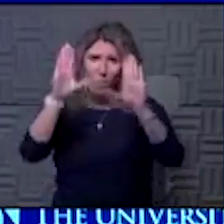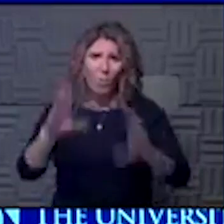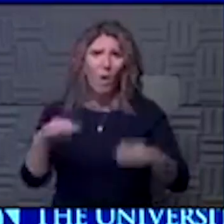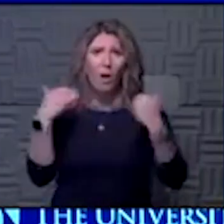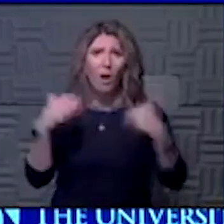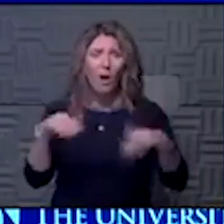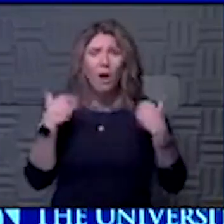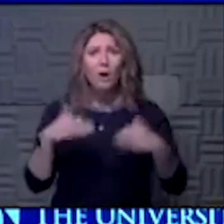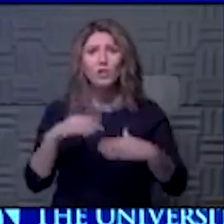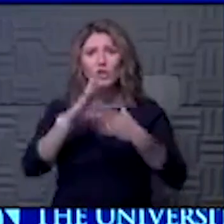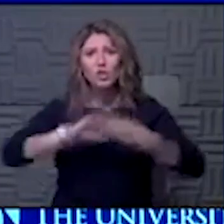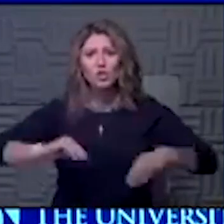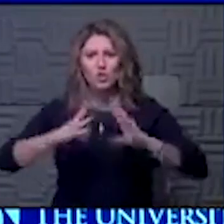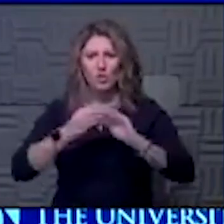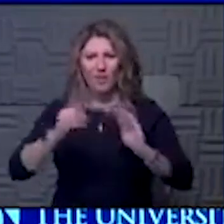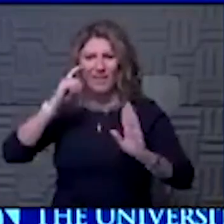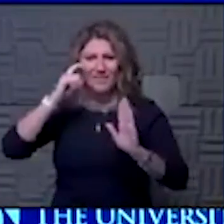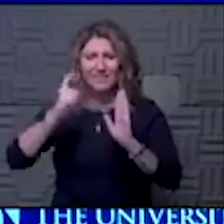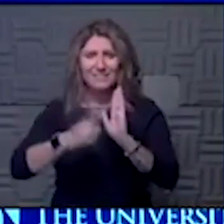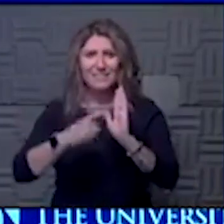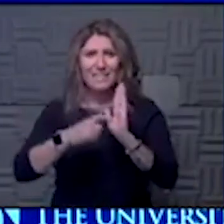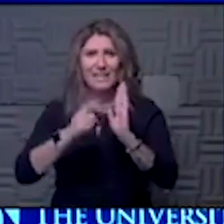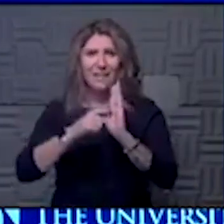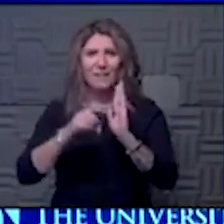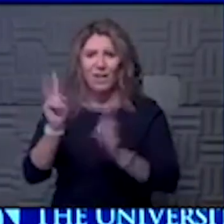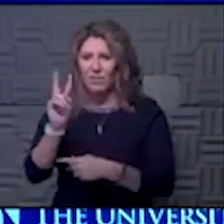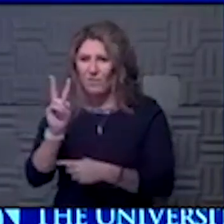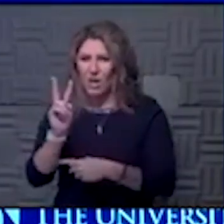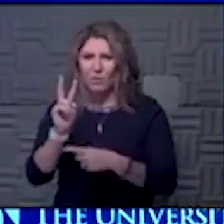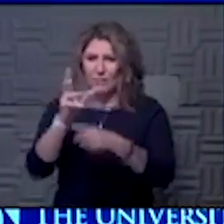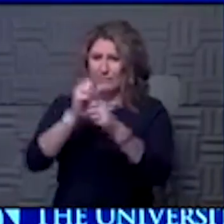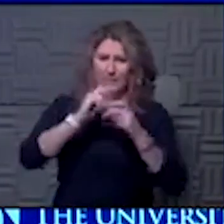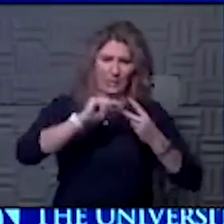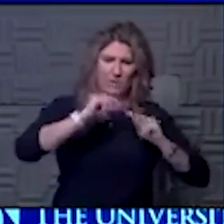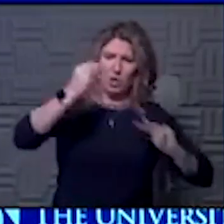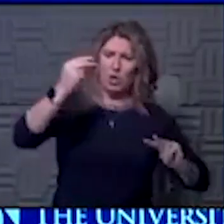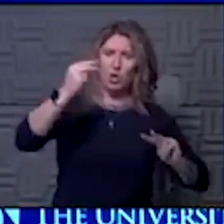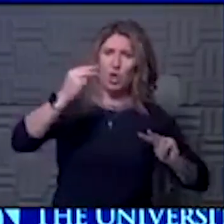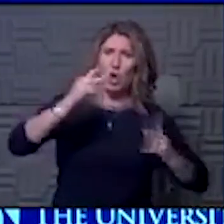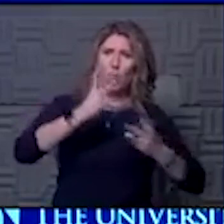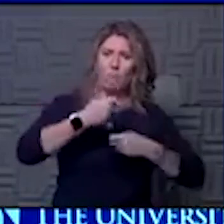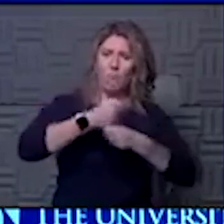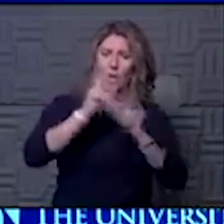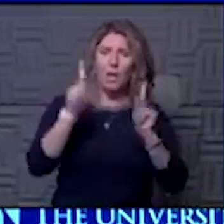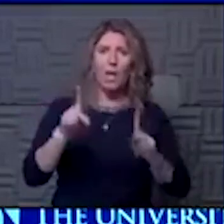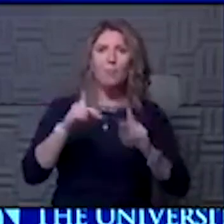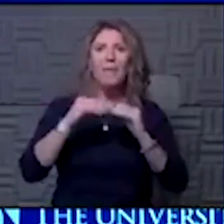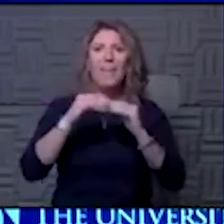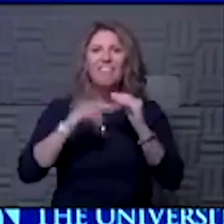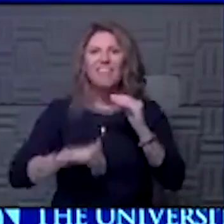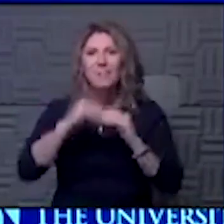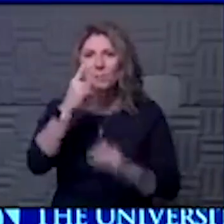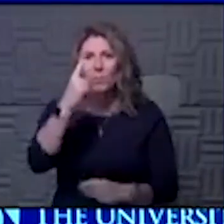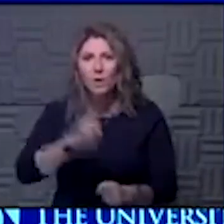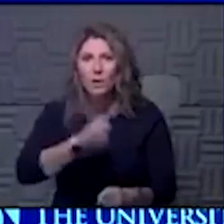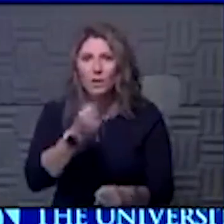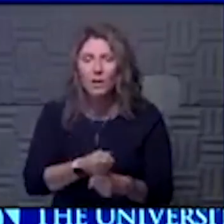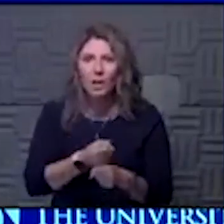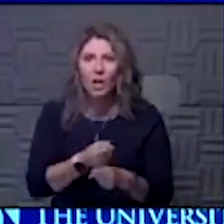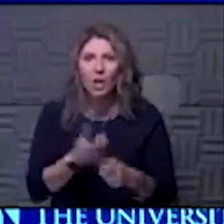To think we're going to have identified the virus, got the genome sequence, we're going to have vaccines in less than a year. That